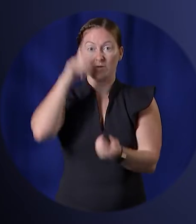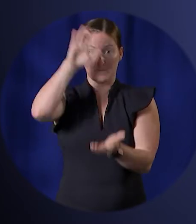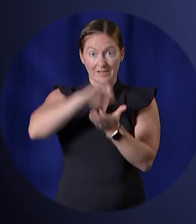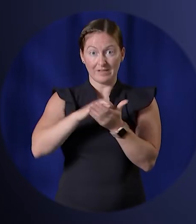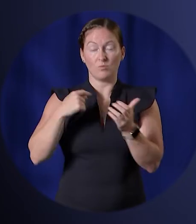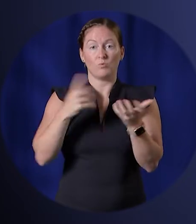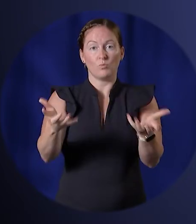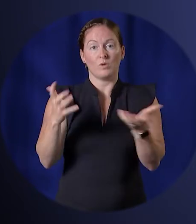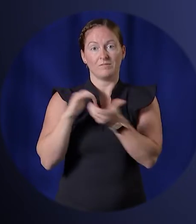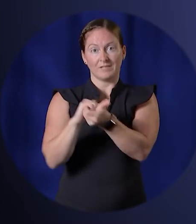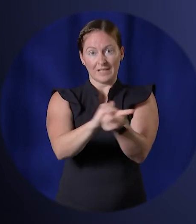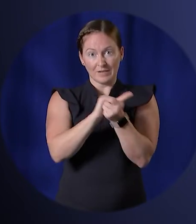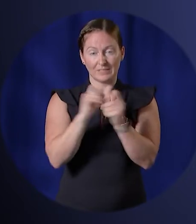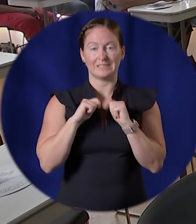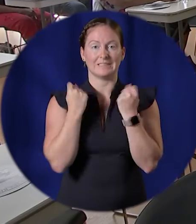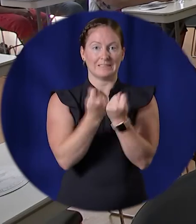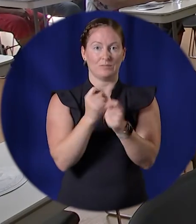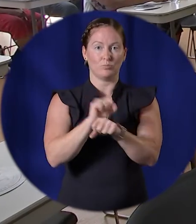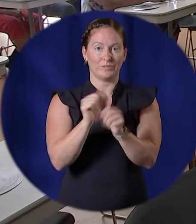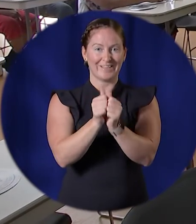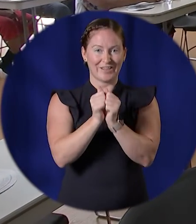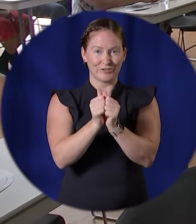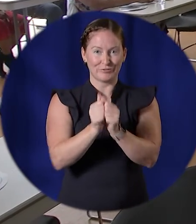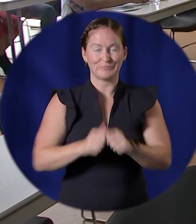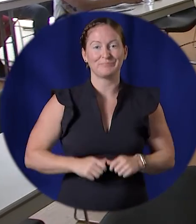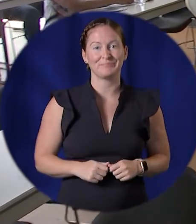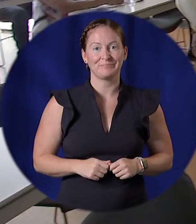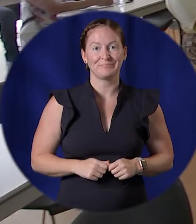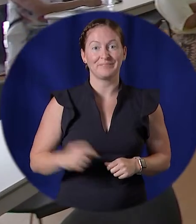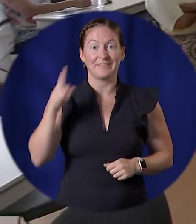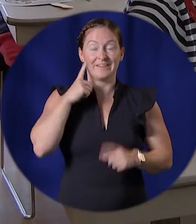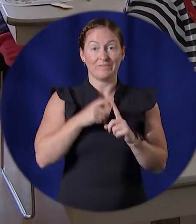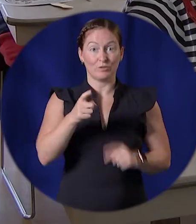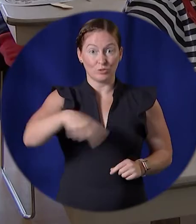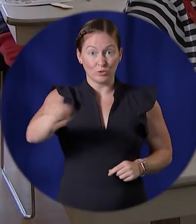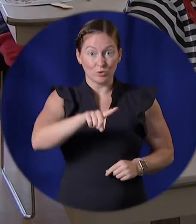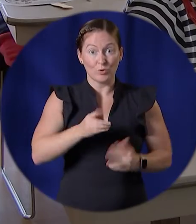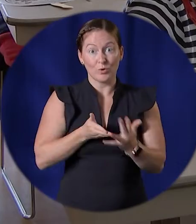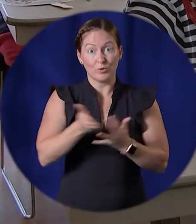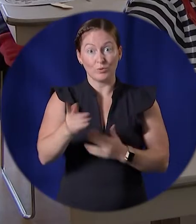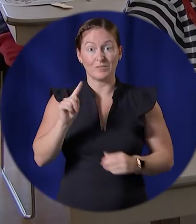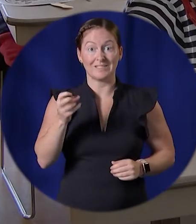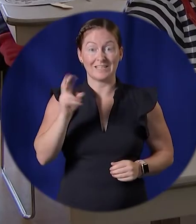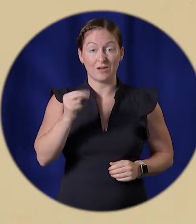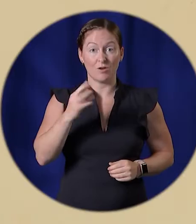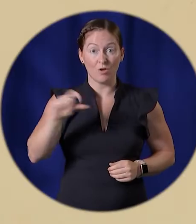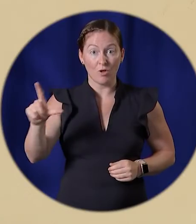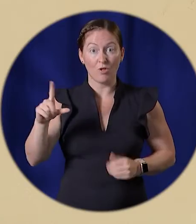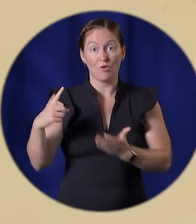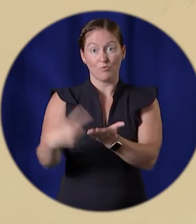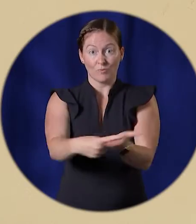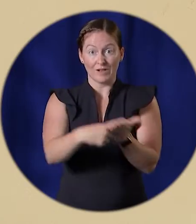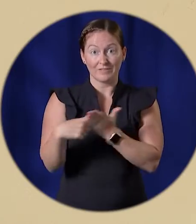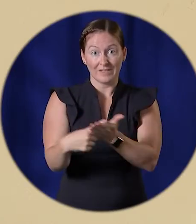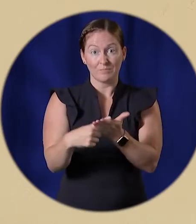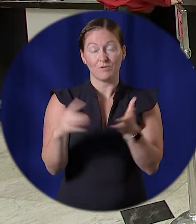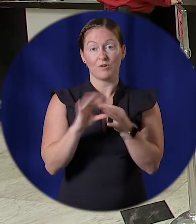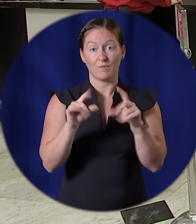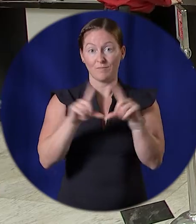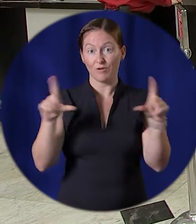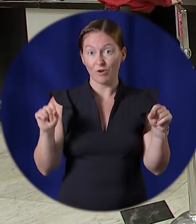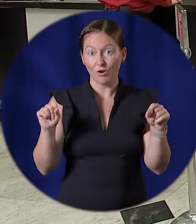collaboration and teamwork. Whether it's hearing directly from you through our town halls, roundtables, and comment cards,